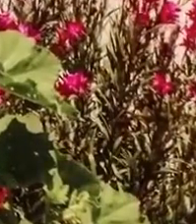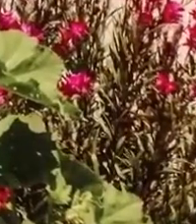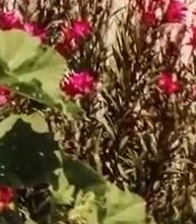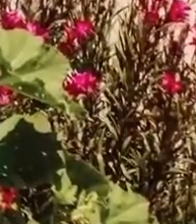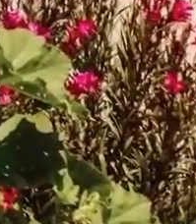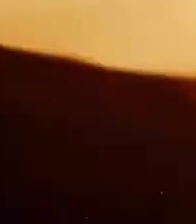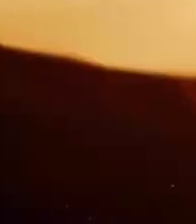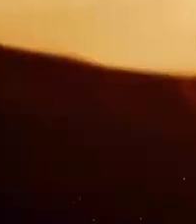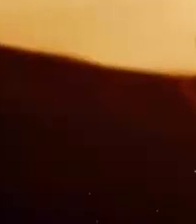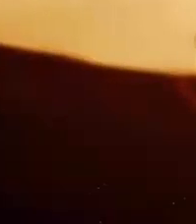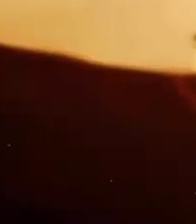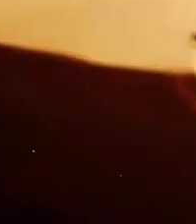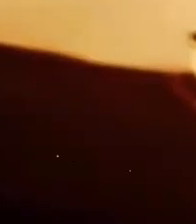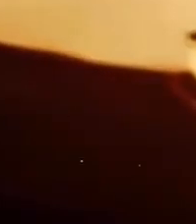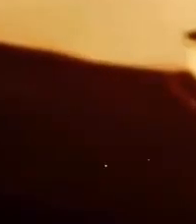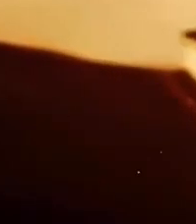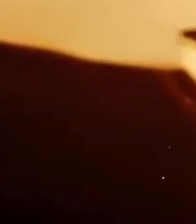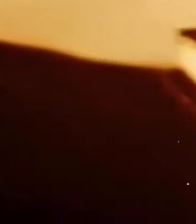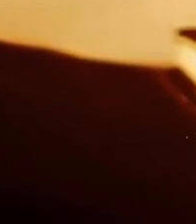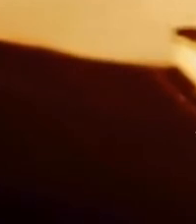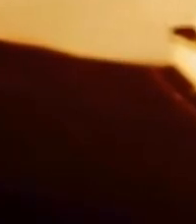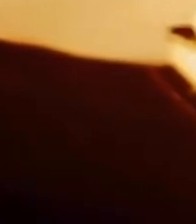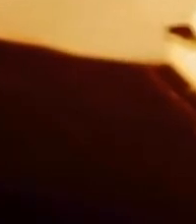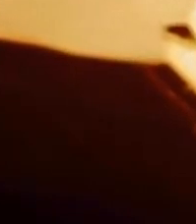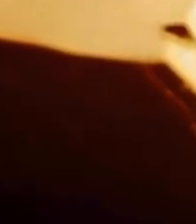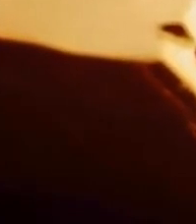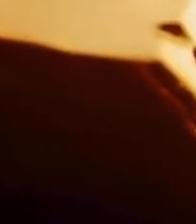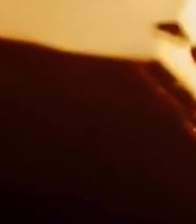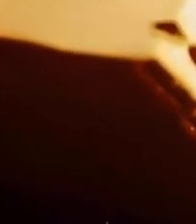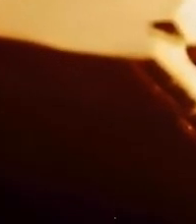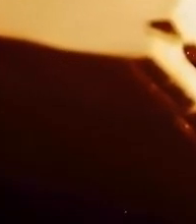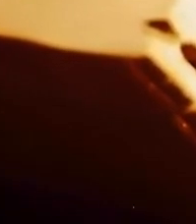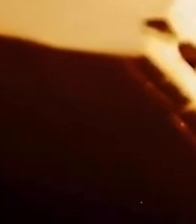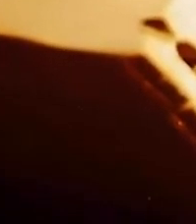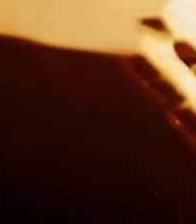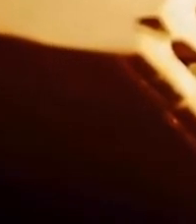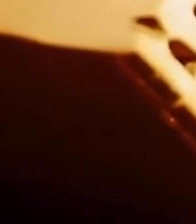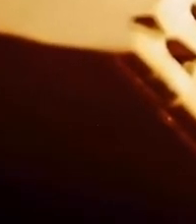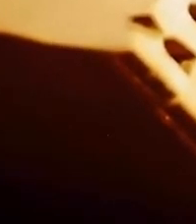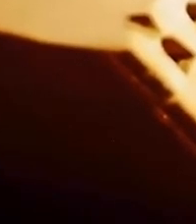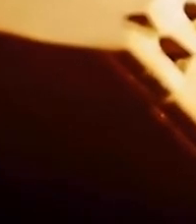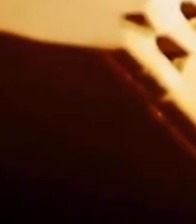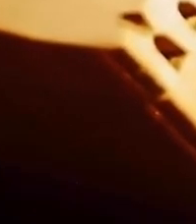hear the Spirit of the Lord